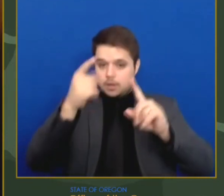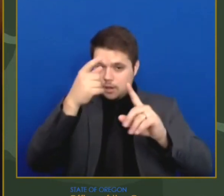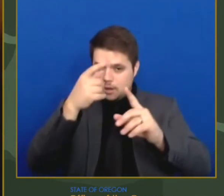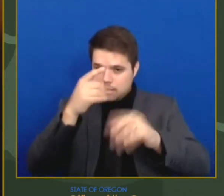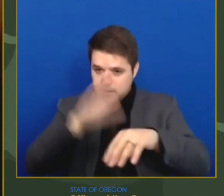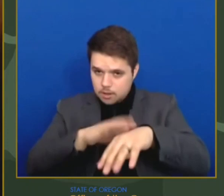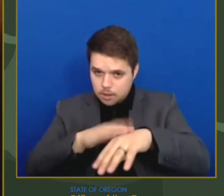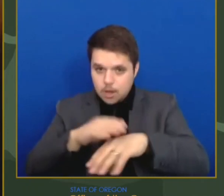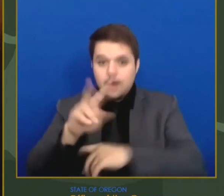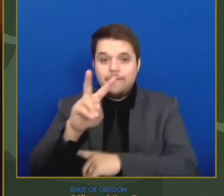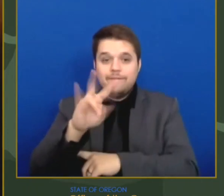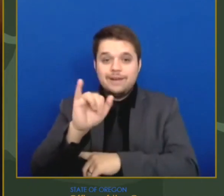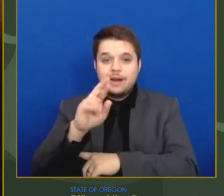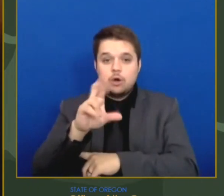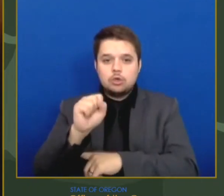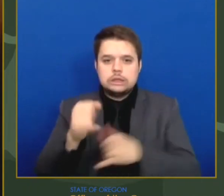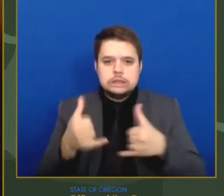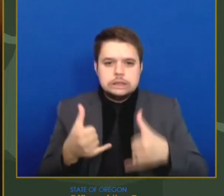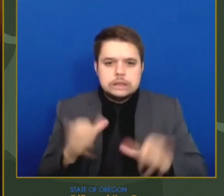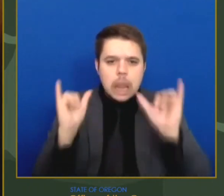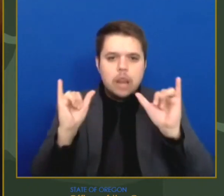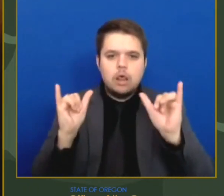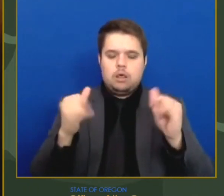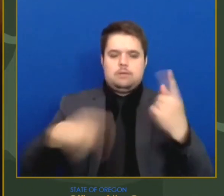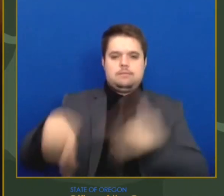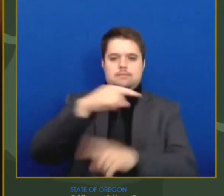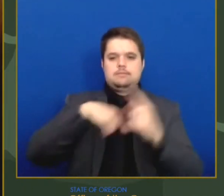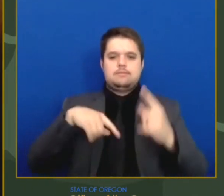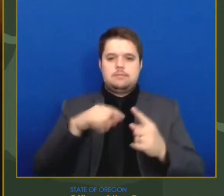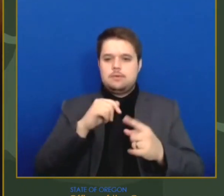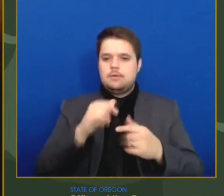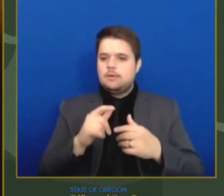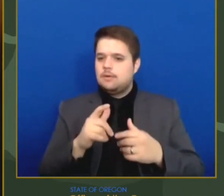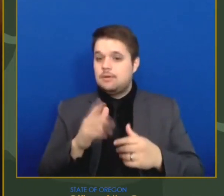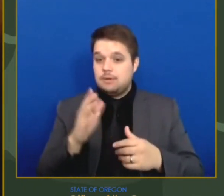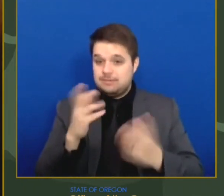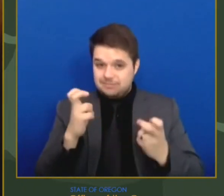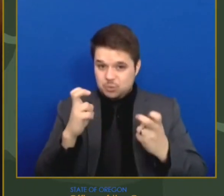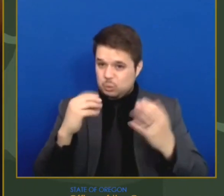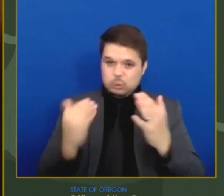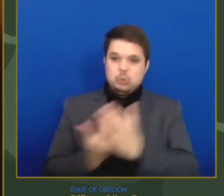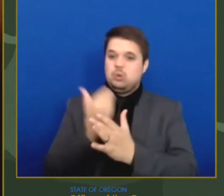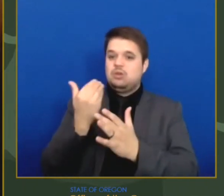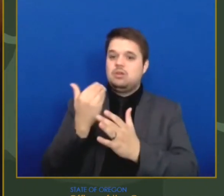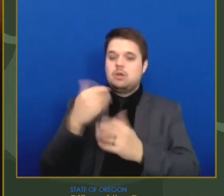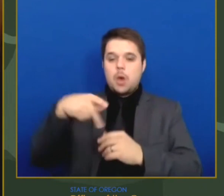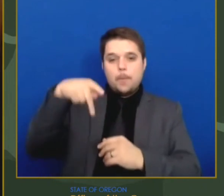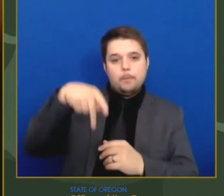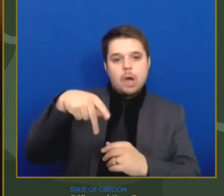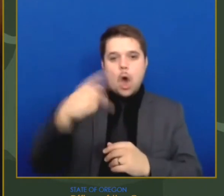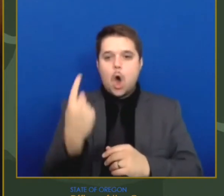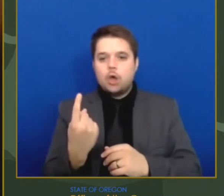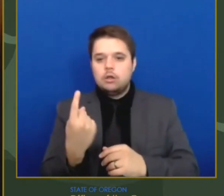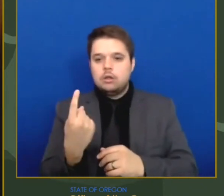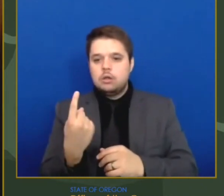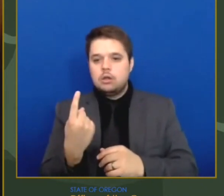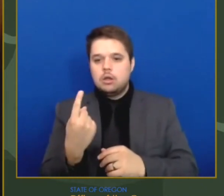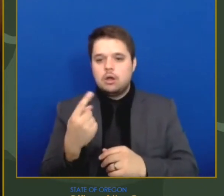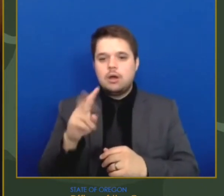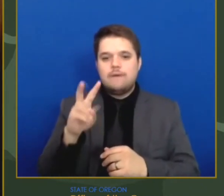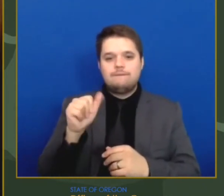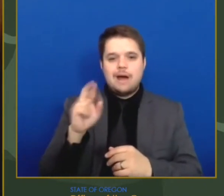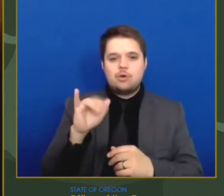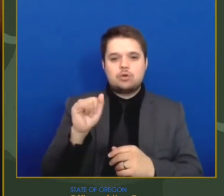Recently, we identified a case of the P1 variant, a more contagious variant of the COVID-19 virus originating in Brazil.